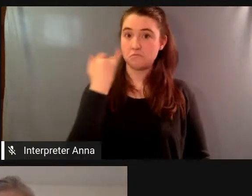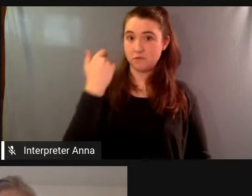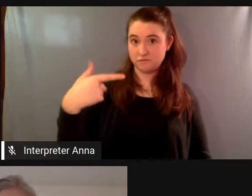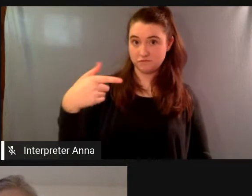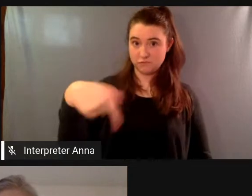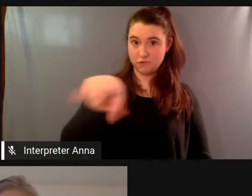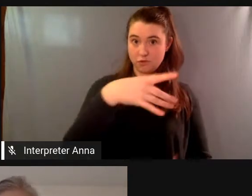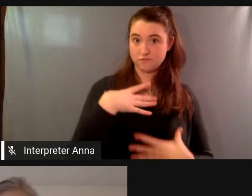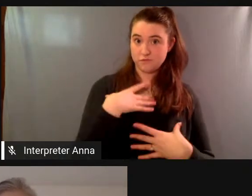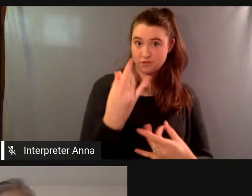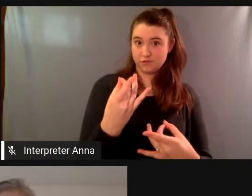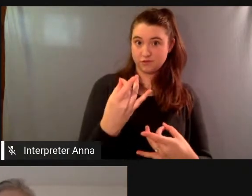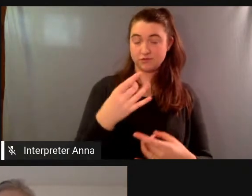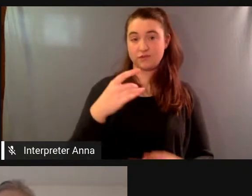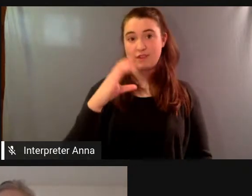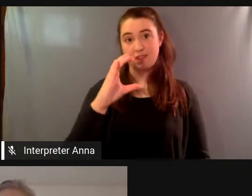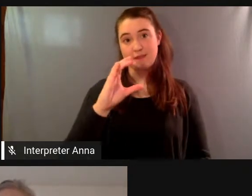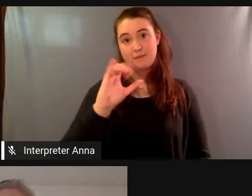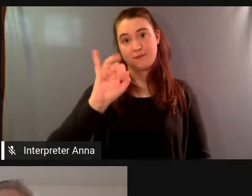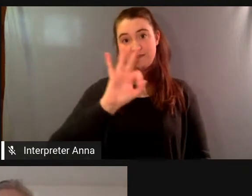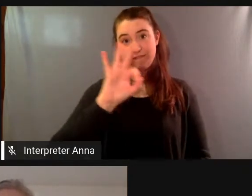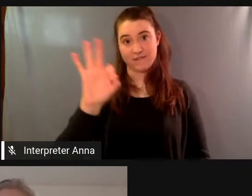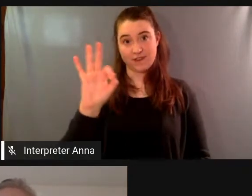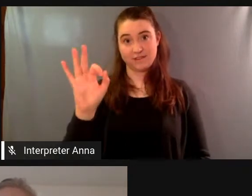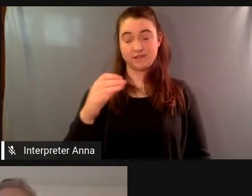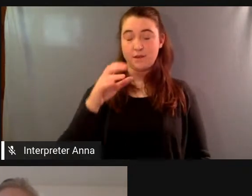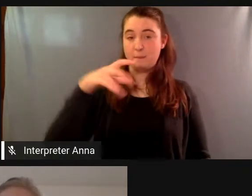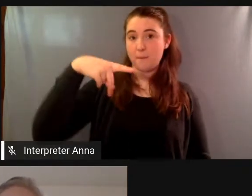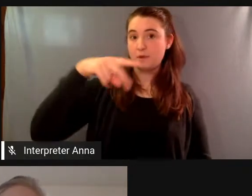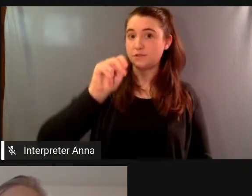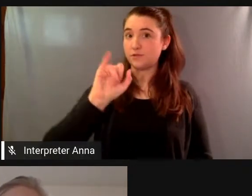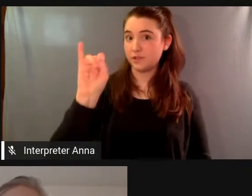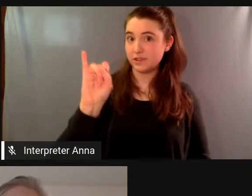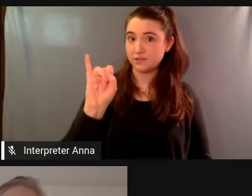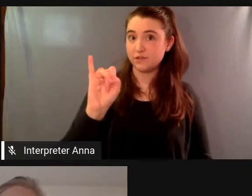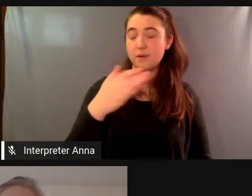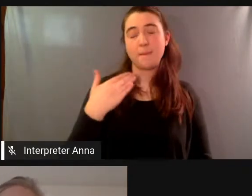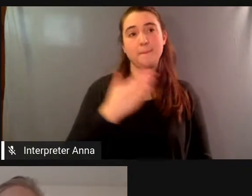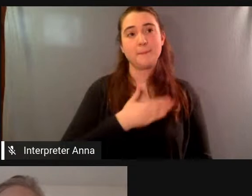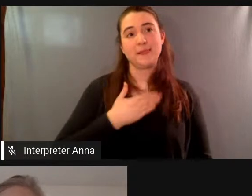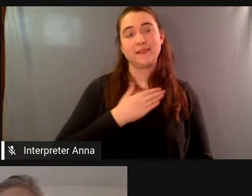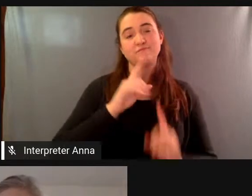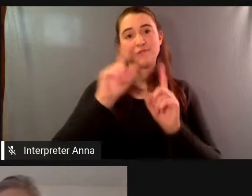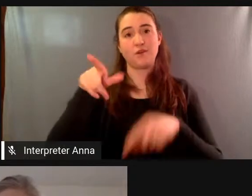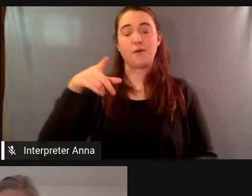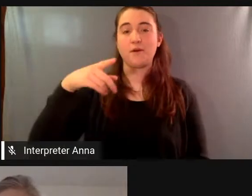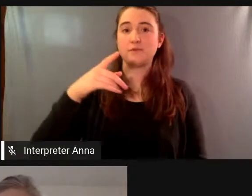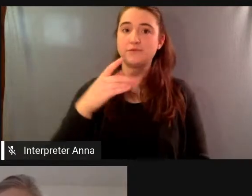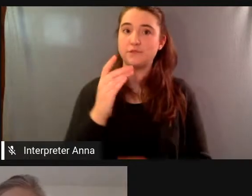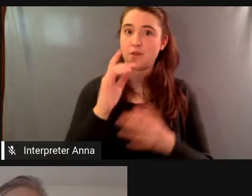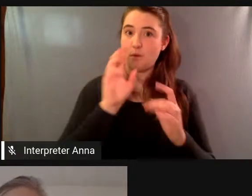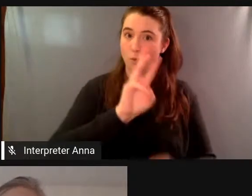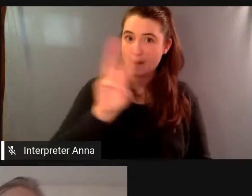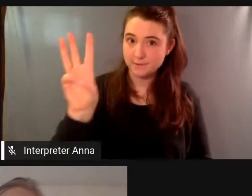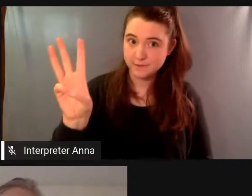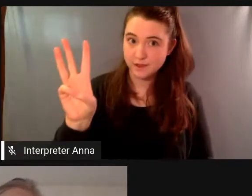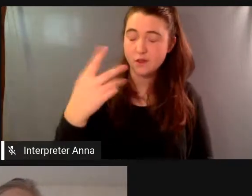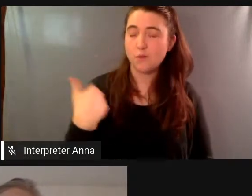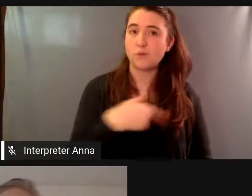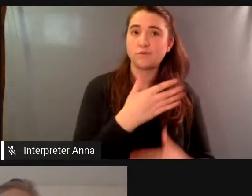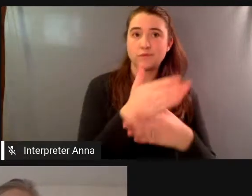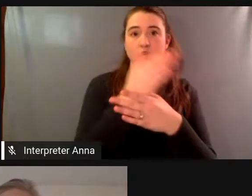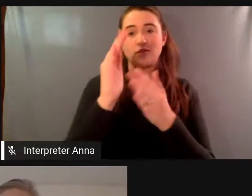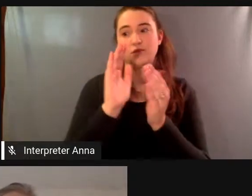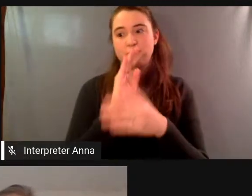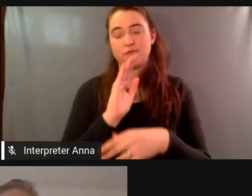kimmon film fest and points north institute please visit our website at points north institute.org we are screening films weekly uh and bringing kind of new